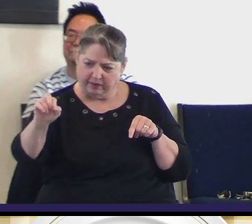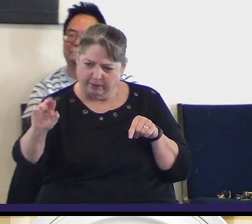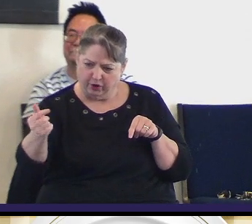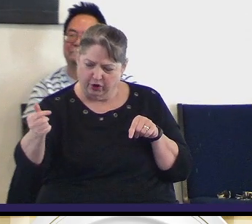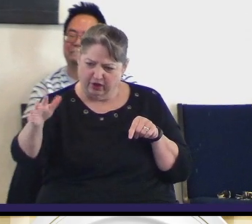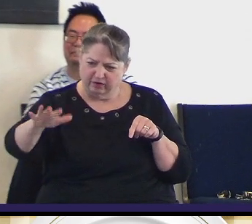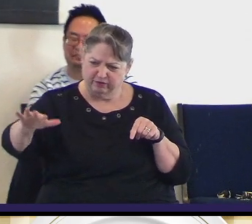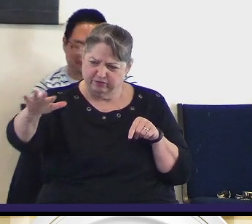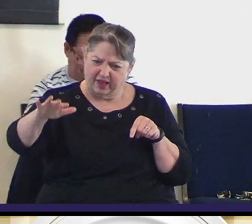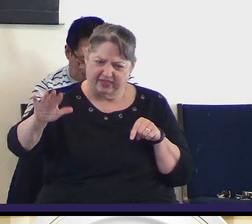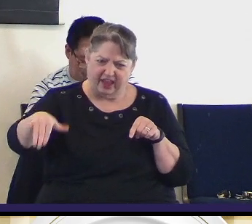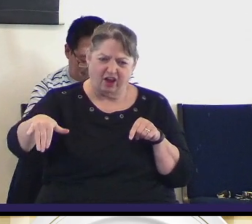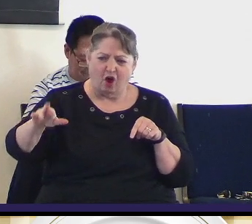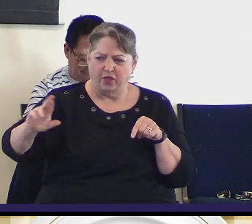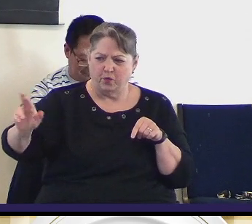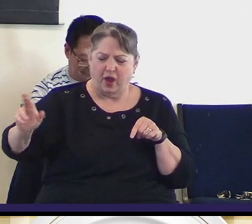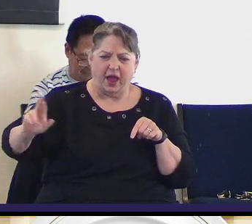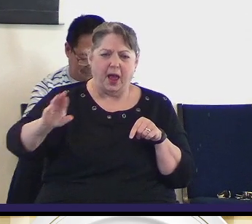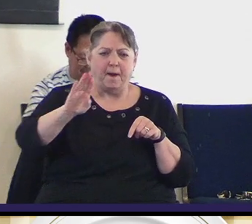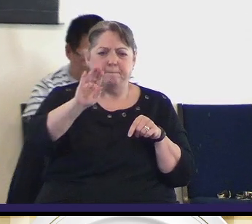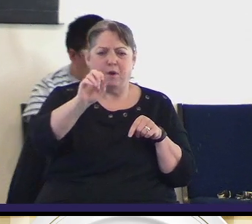probably just right on the right there.